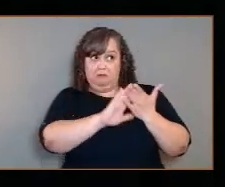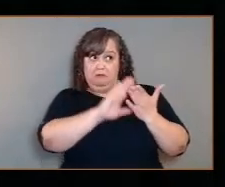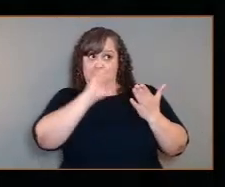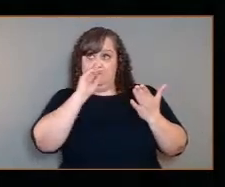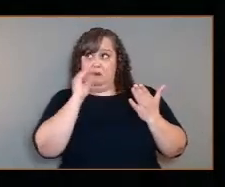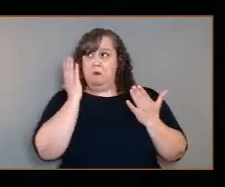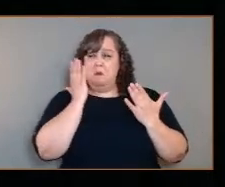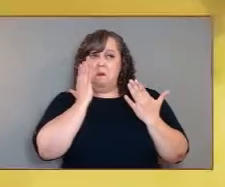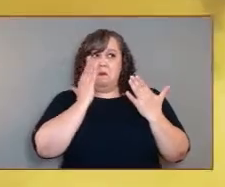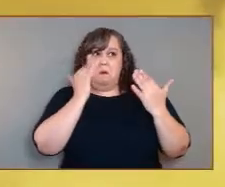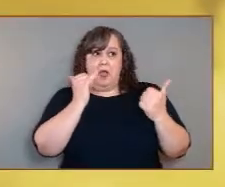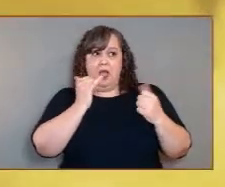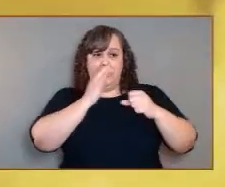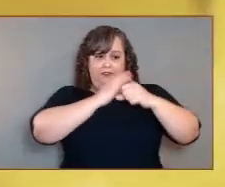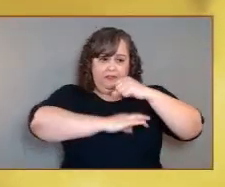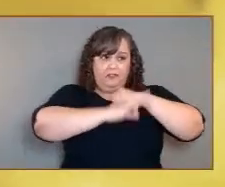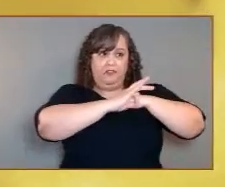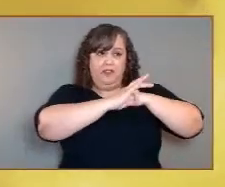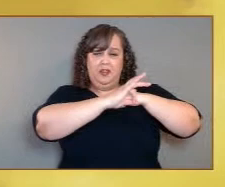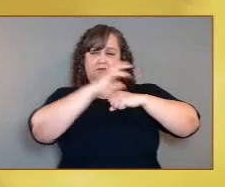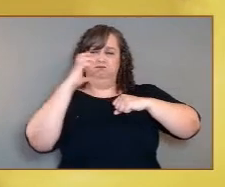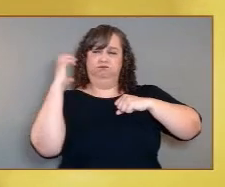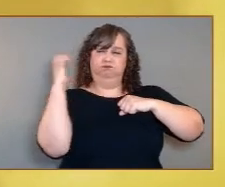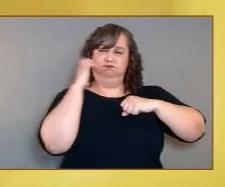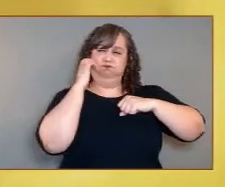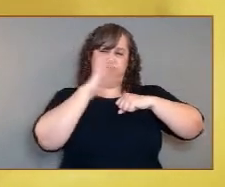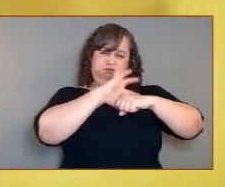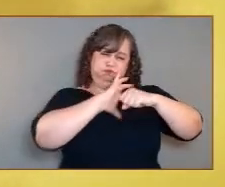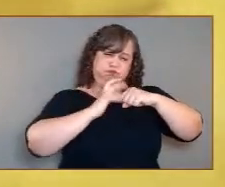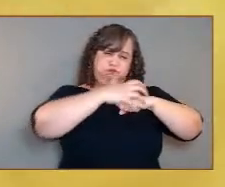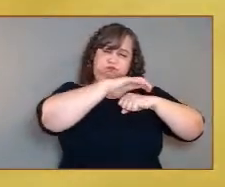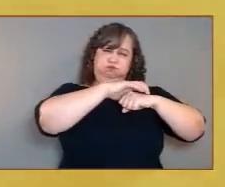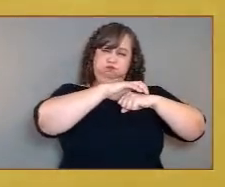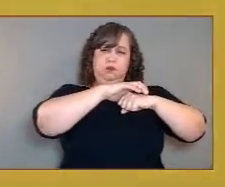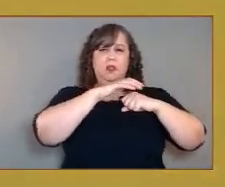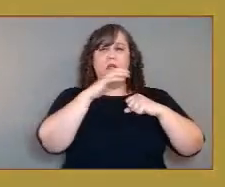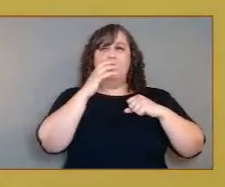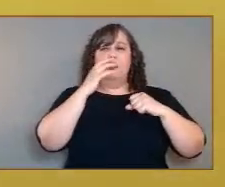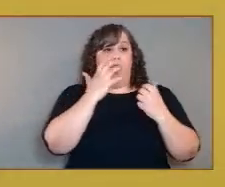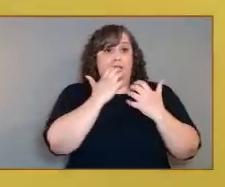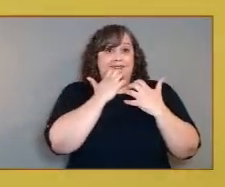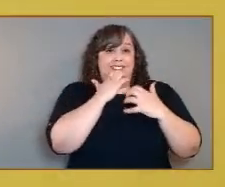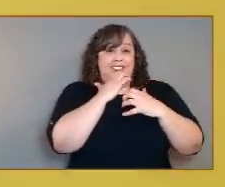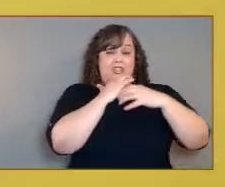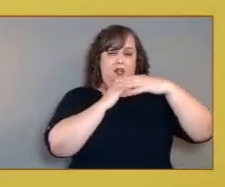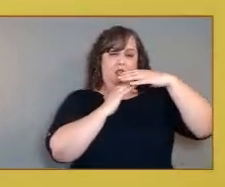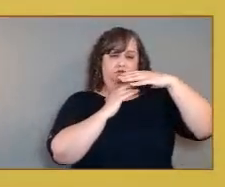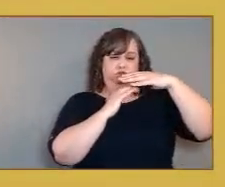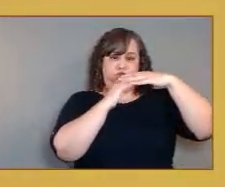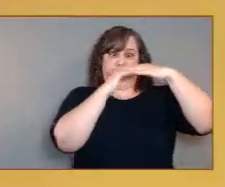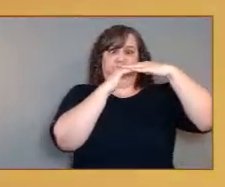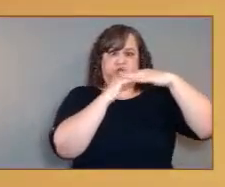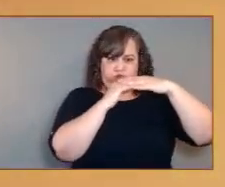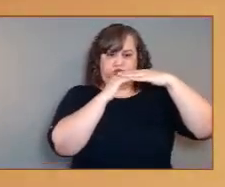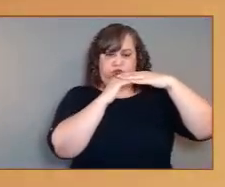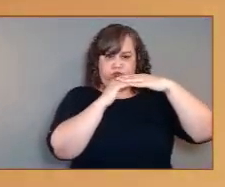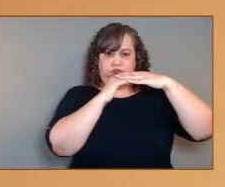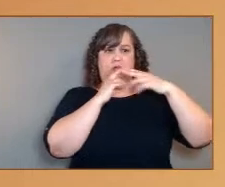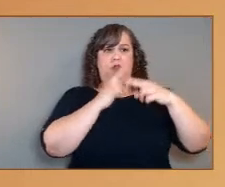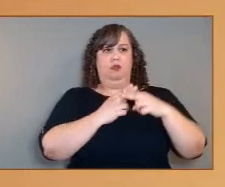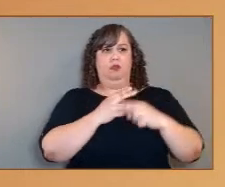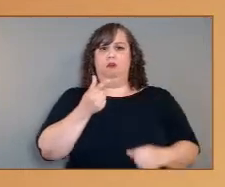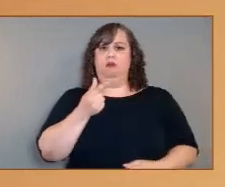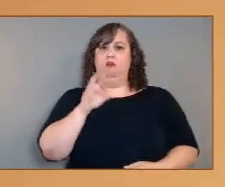a thick atmosphere and why it traps all that heat, like the greenhouse effect, that it can